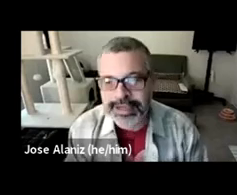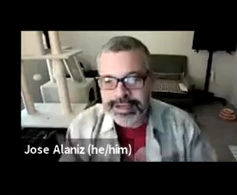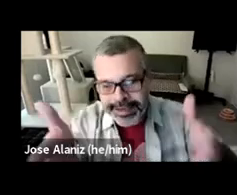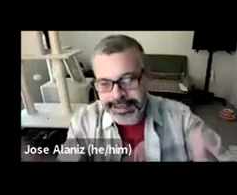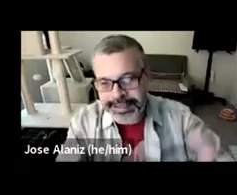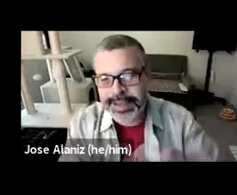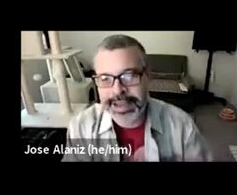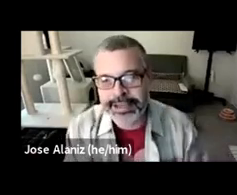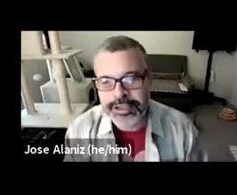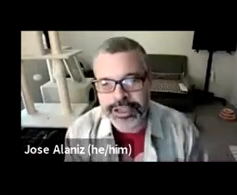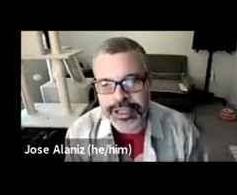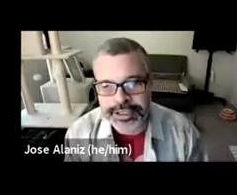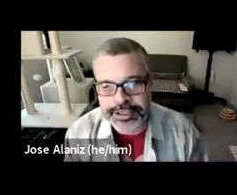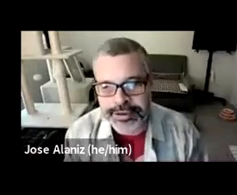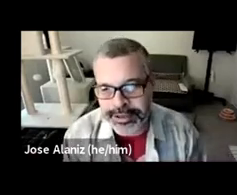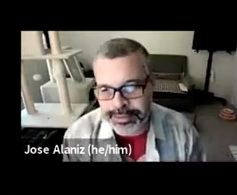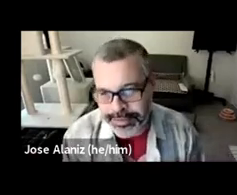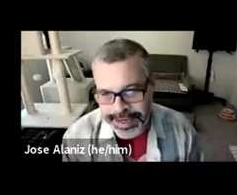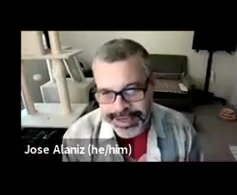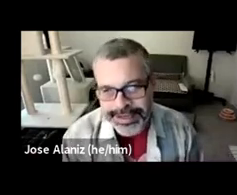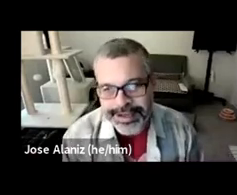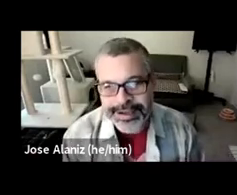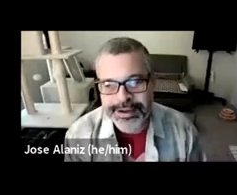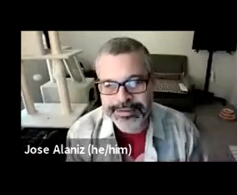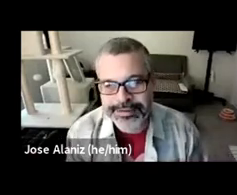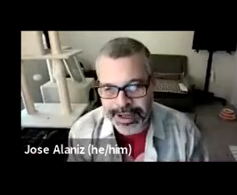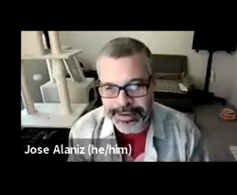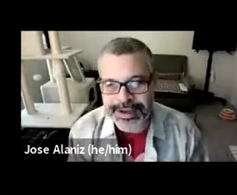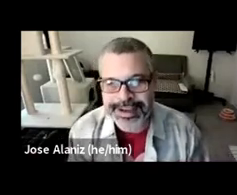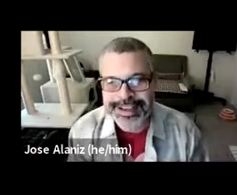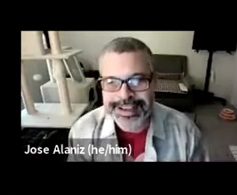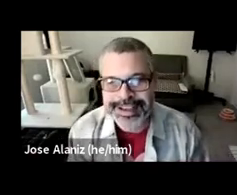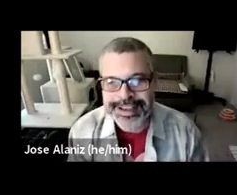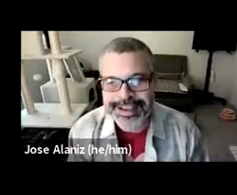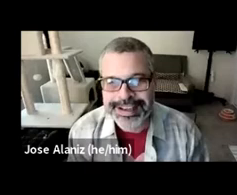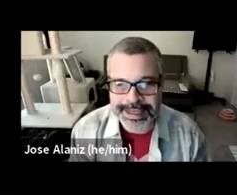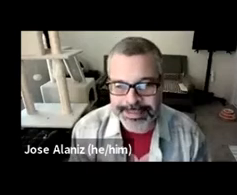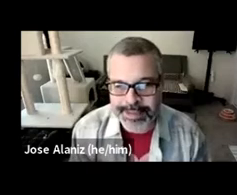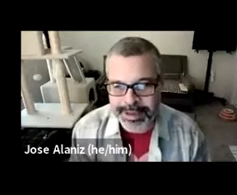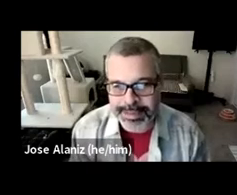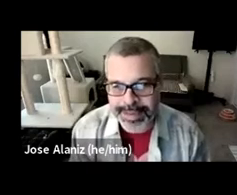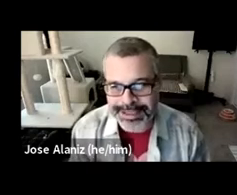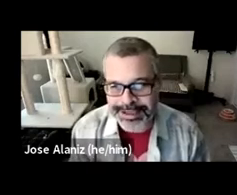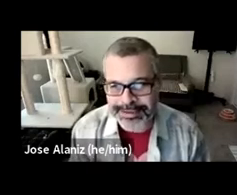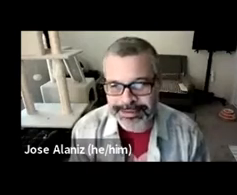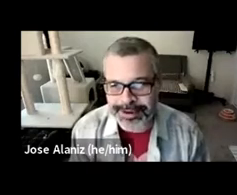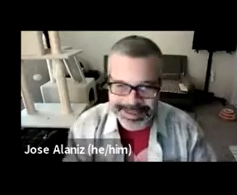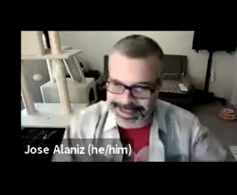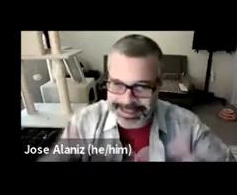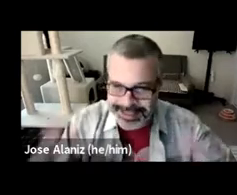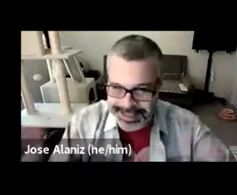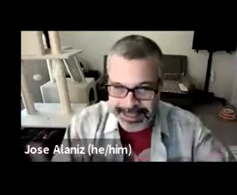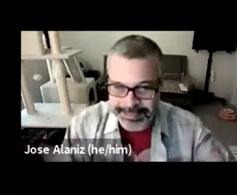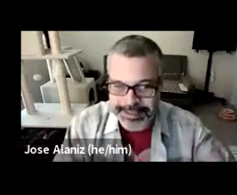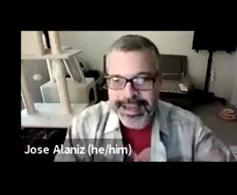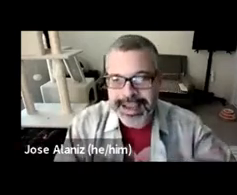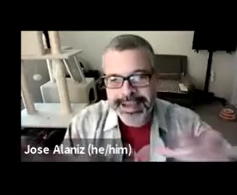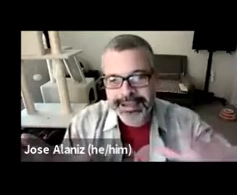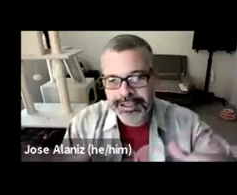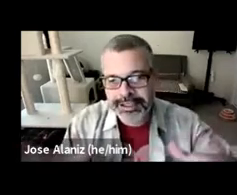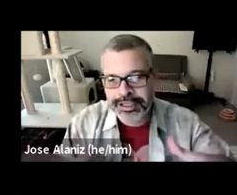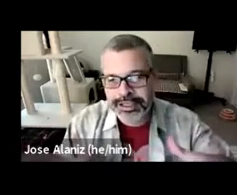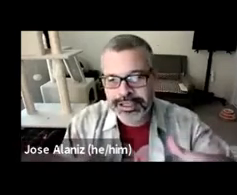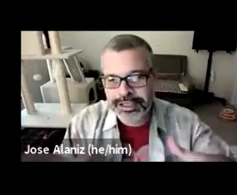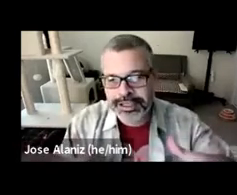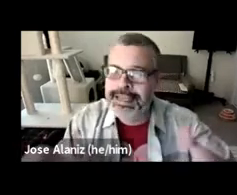person, uh, in this page. She is trying to prevent her father, uh, the villainous puppet master from his schemes,